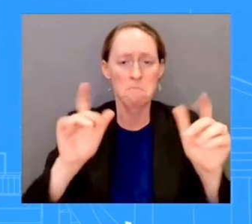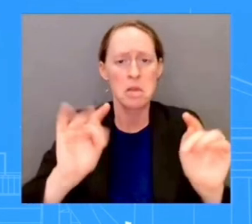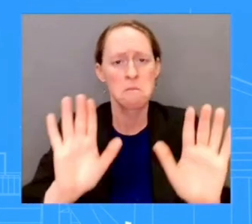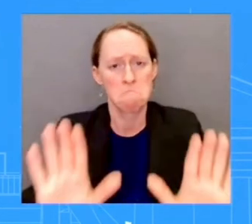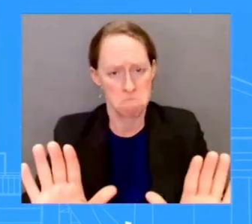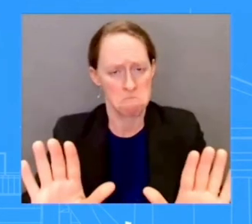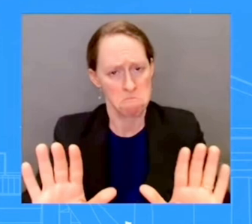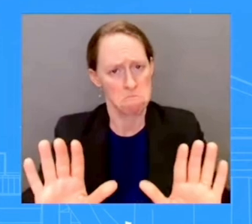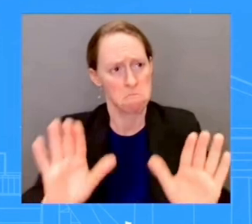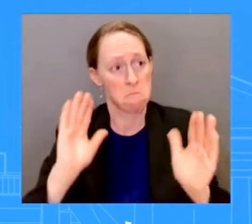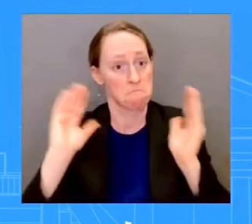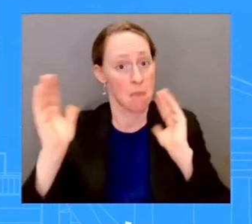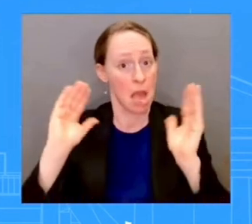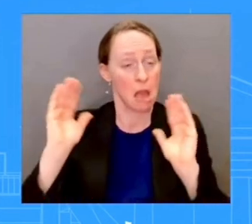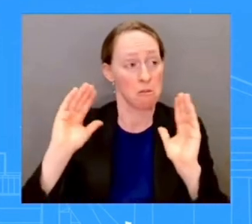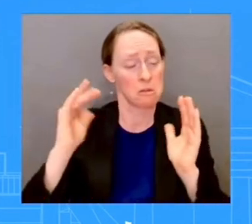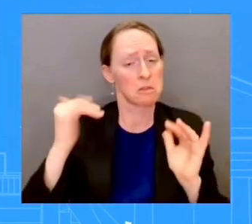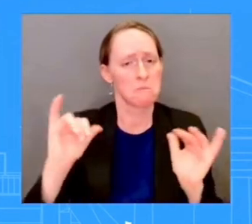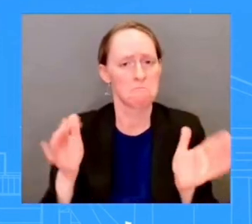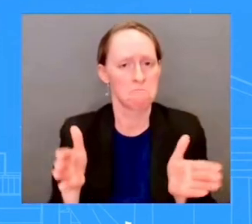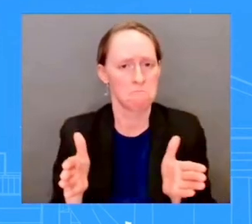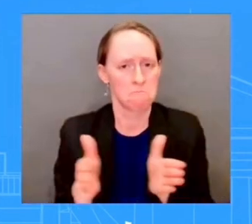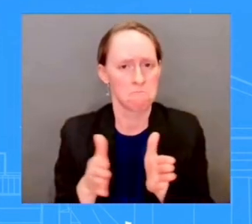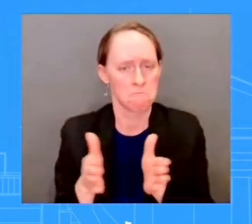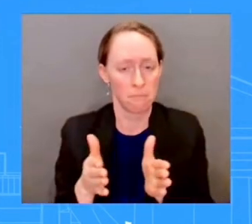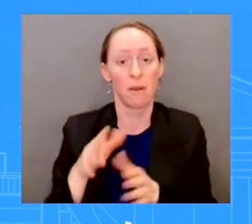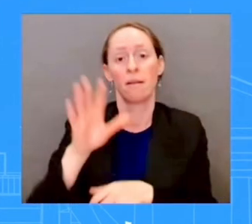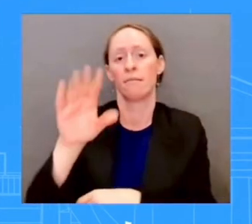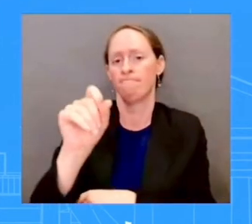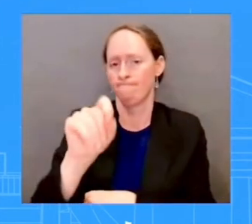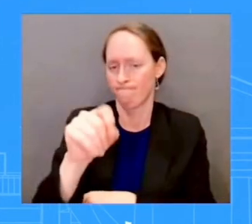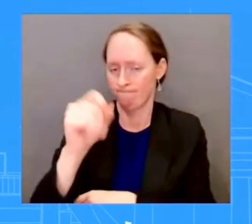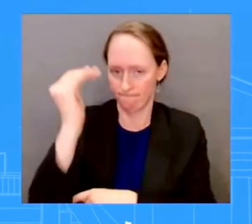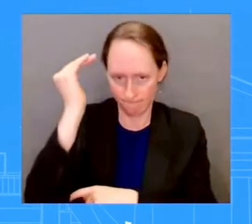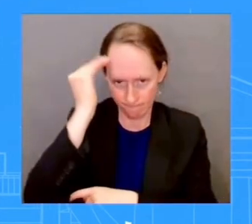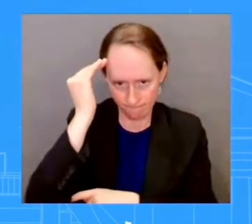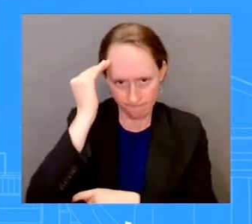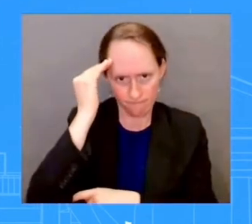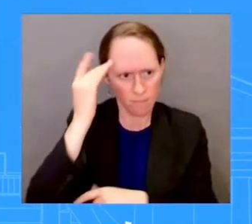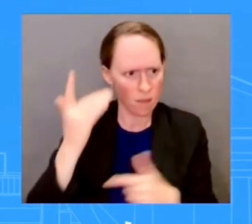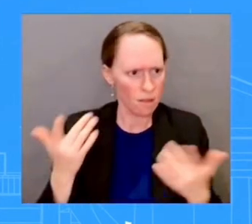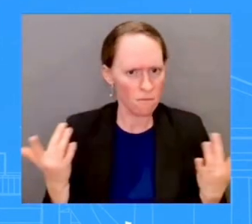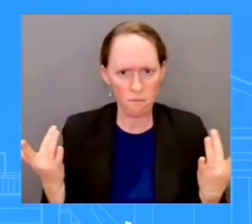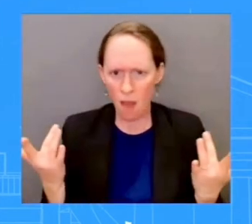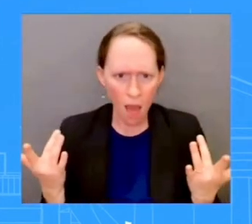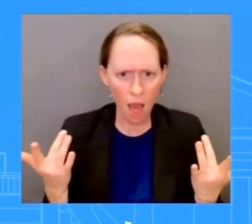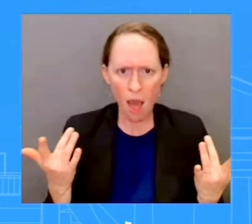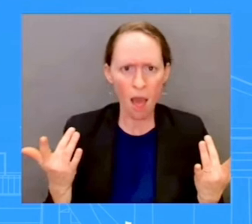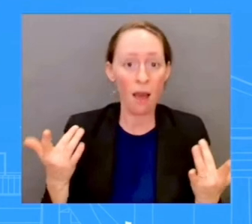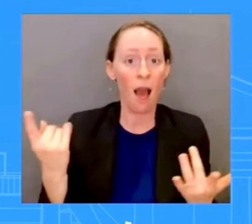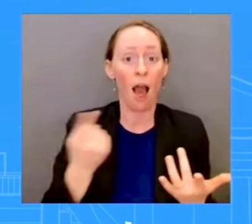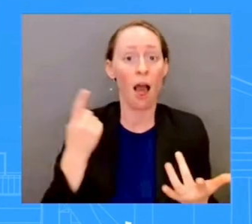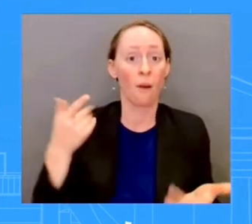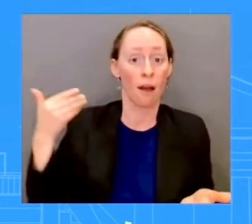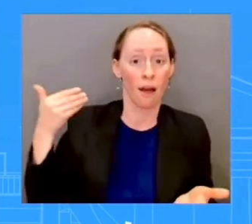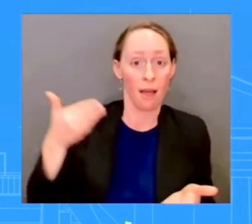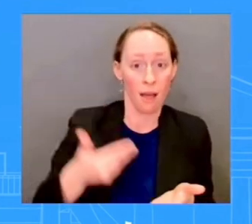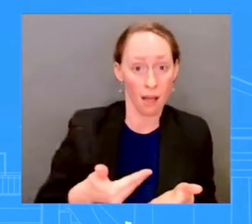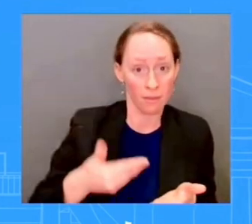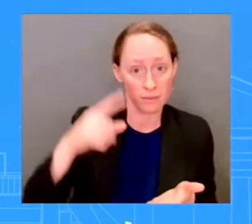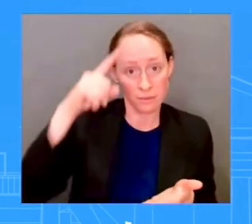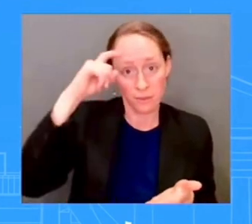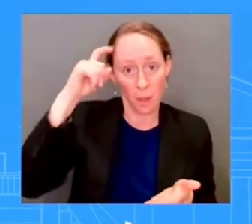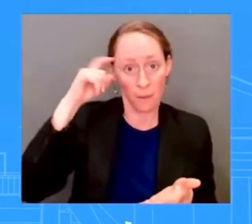summers. So, it's not surprising that we're seeing this uptick. I'd say, you know, it's been a long, a long period of